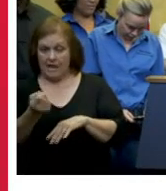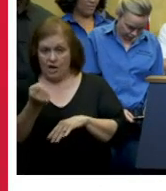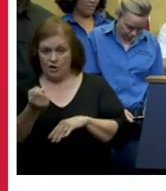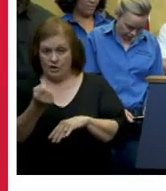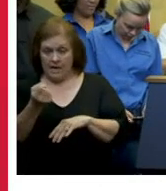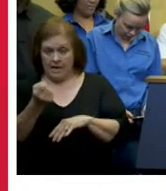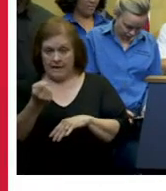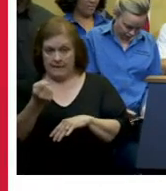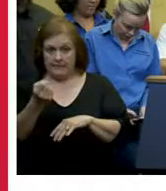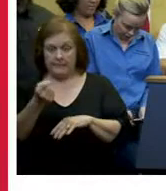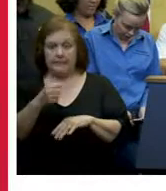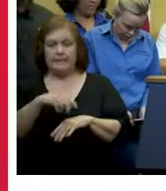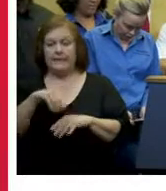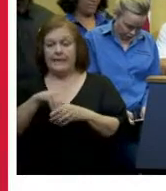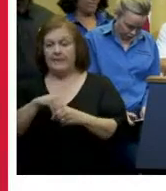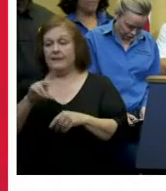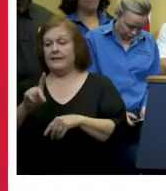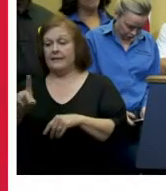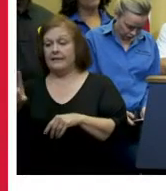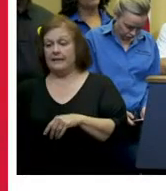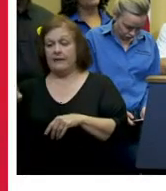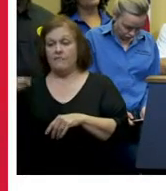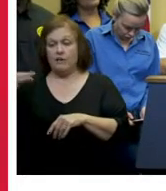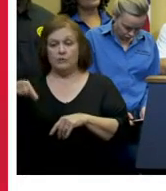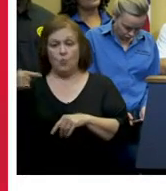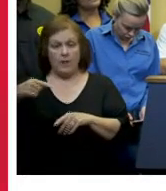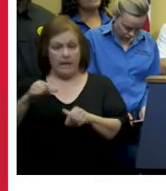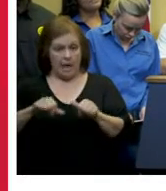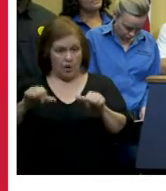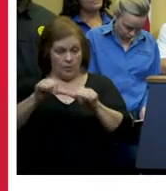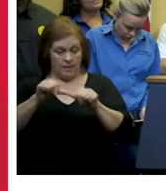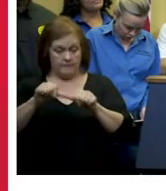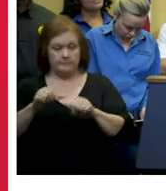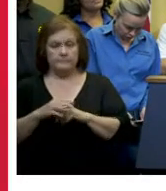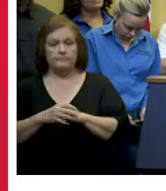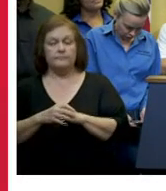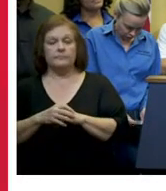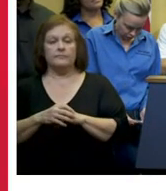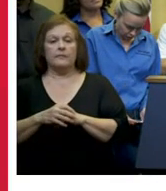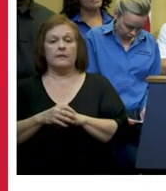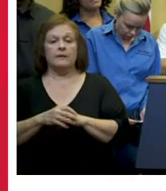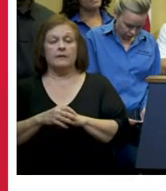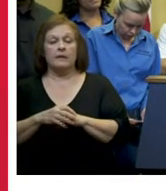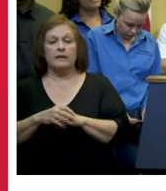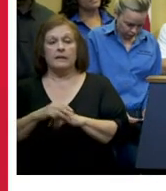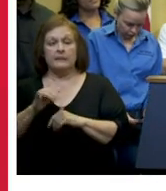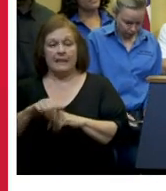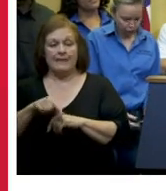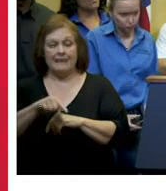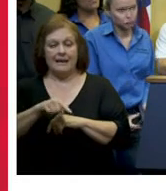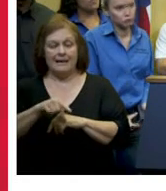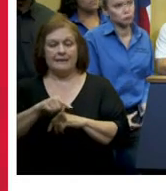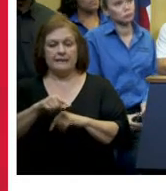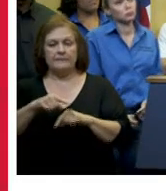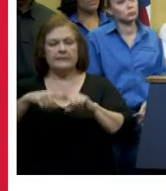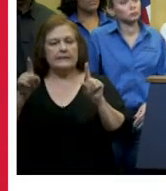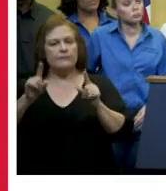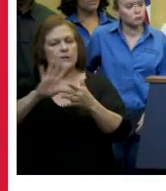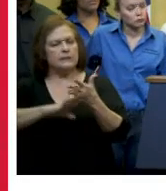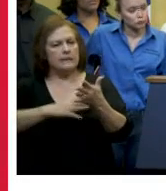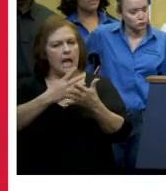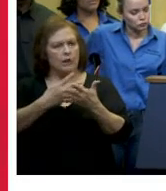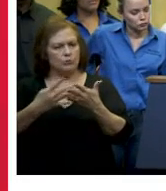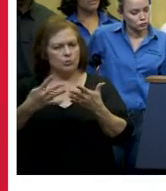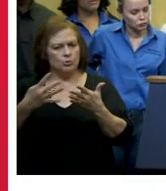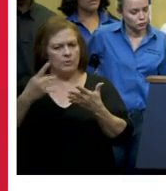french quarters and ddd and inside of the french quarters and ddd which has a very different collection schedule